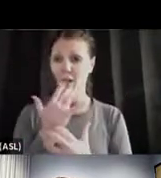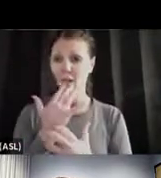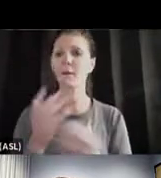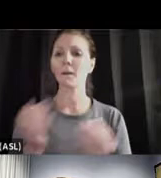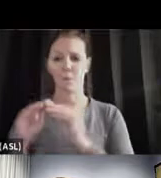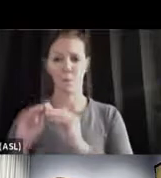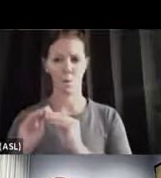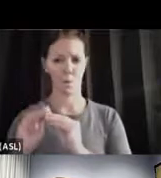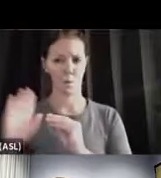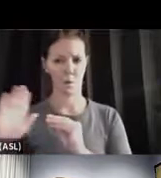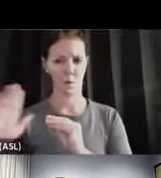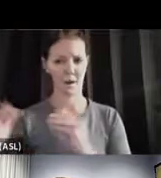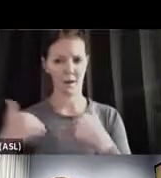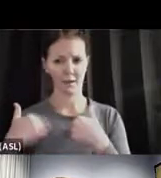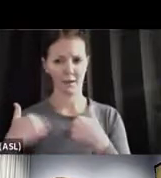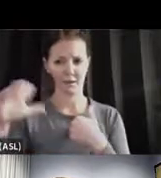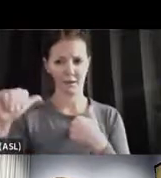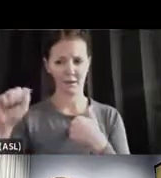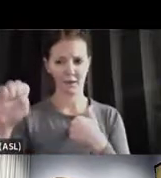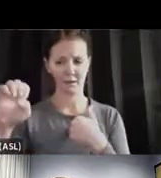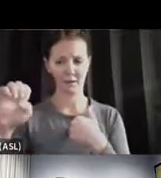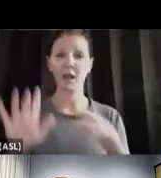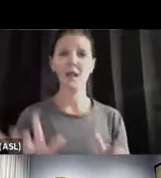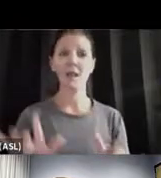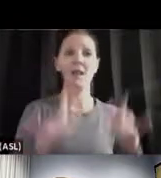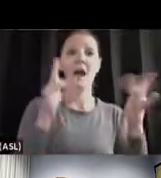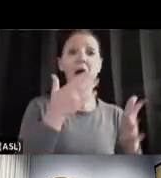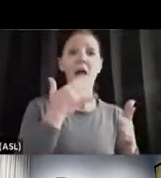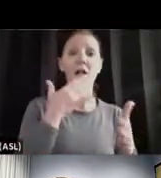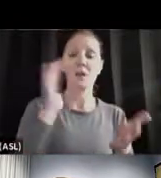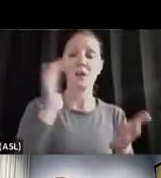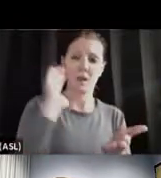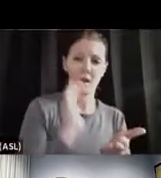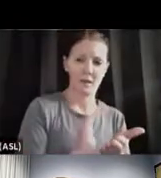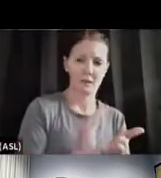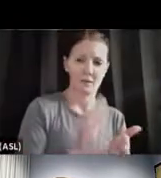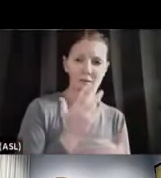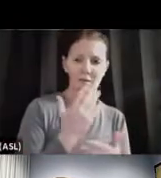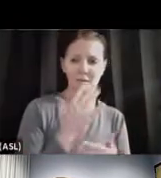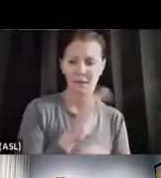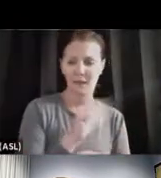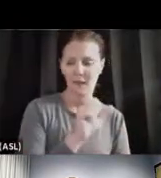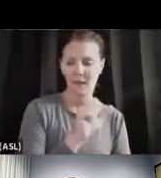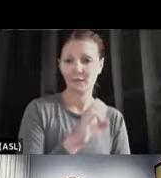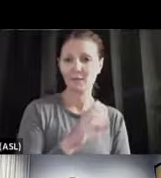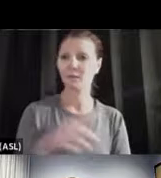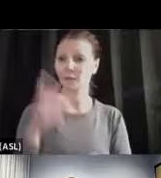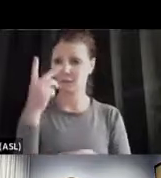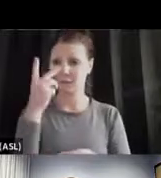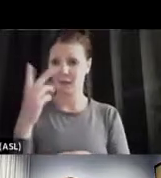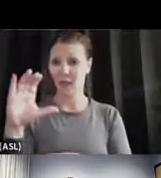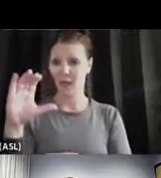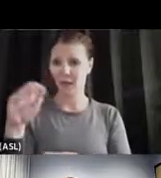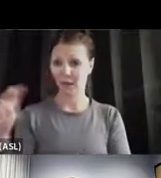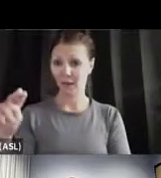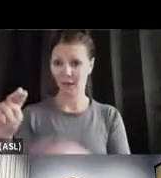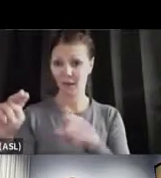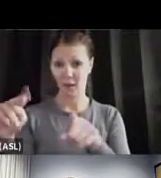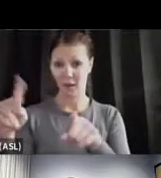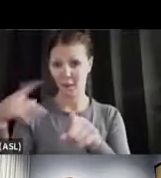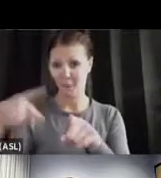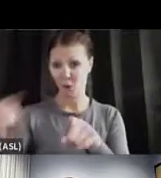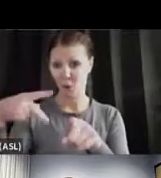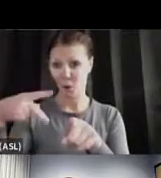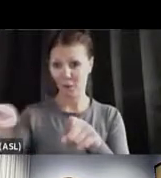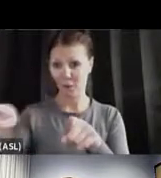the example is Connecticut is currently in the purple. It's gotten purple. Three months ago, it was quite light yellow.